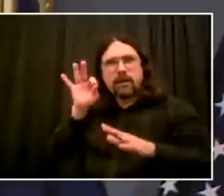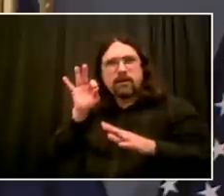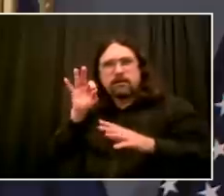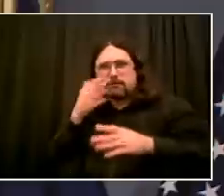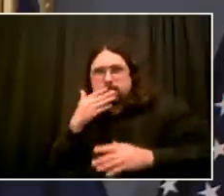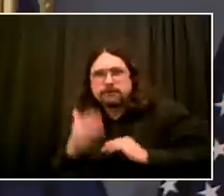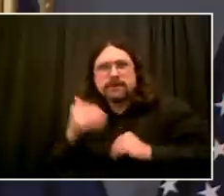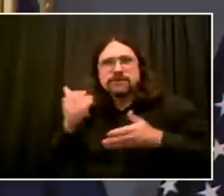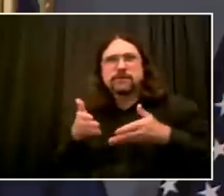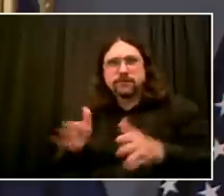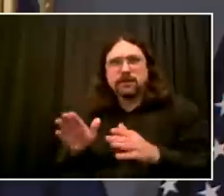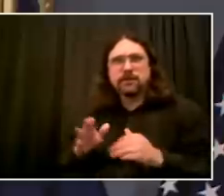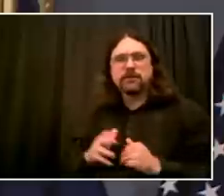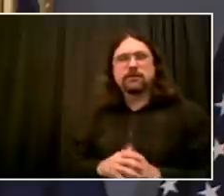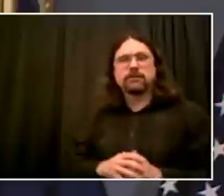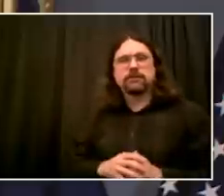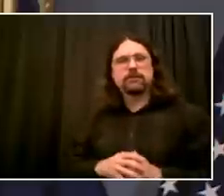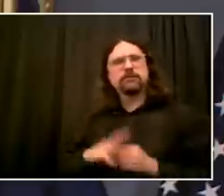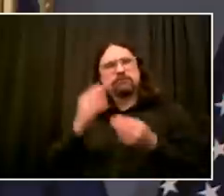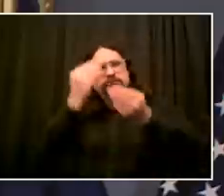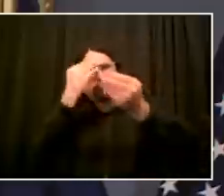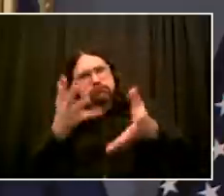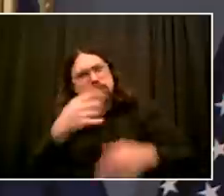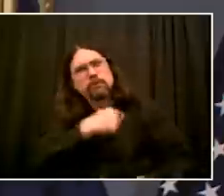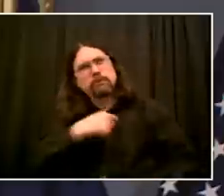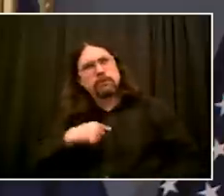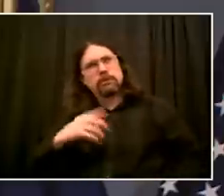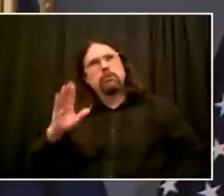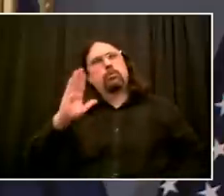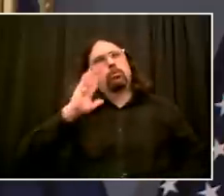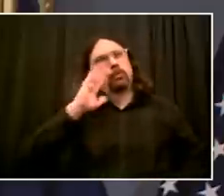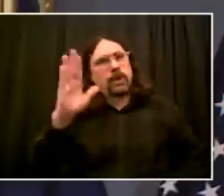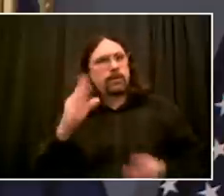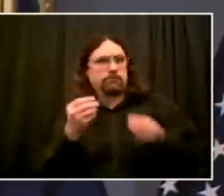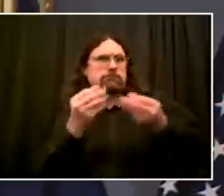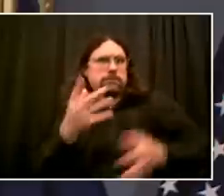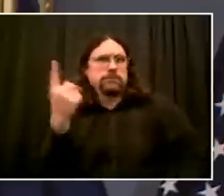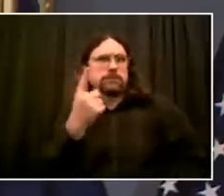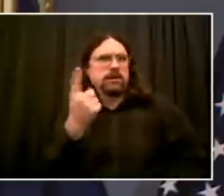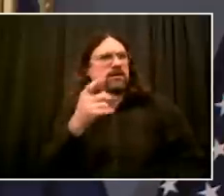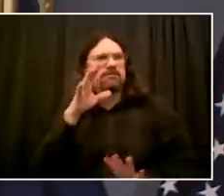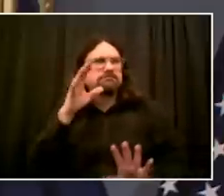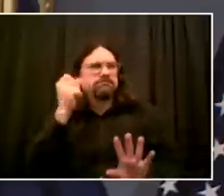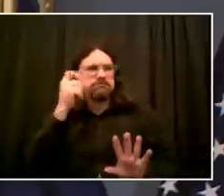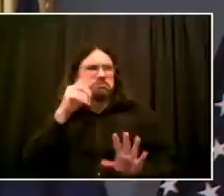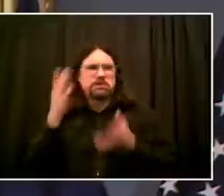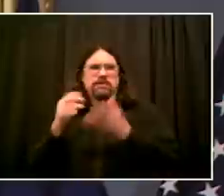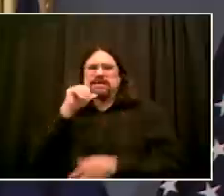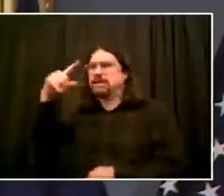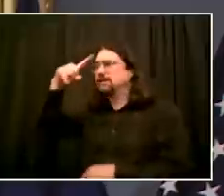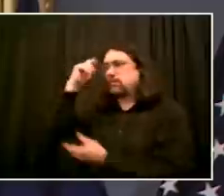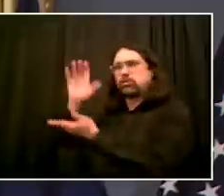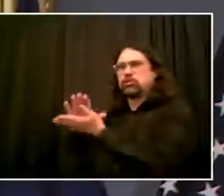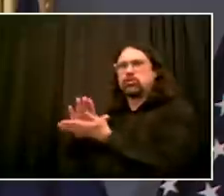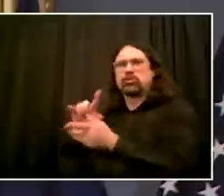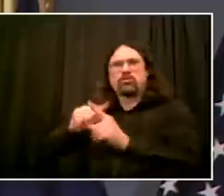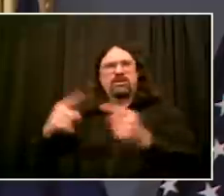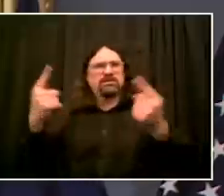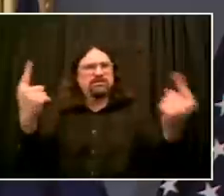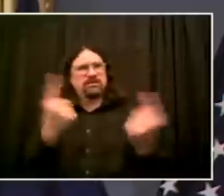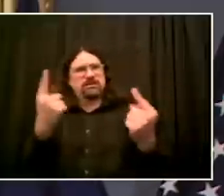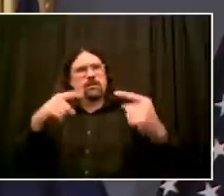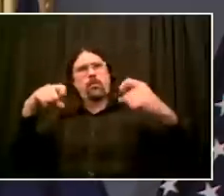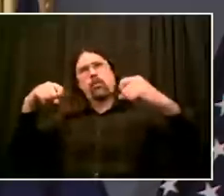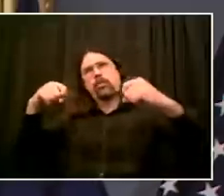do because I agree with you. The more positive alternatives, the more young people respond. Last point, Todd, I asked the commissioner.